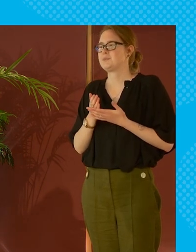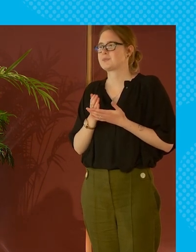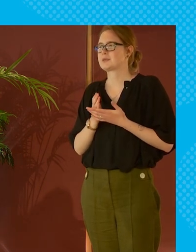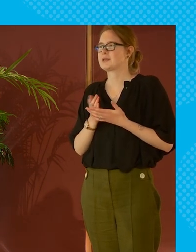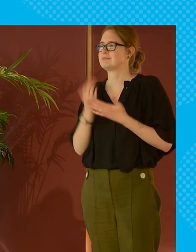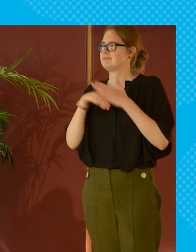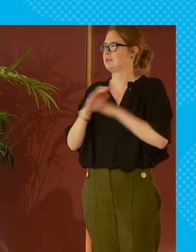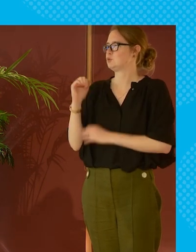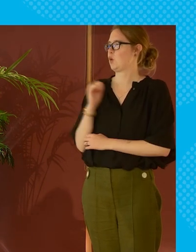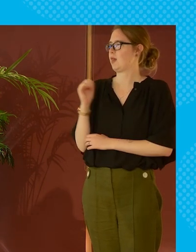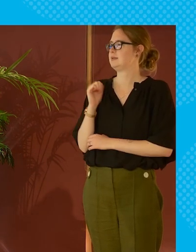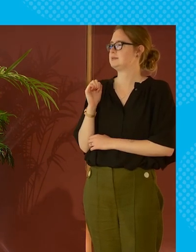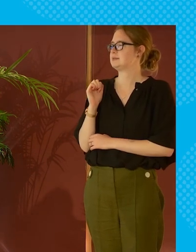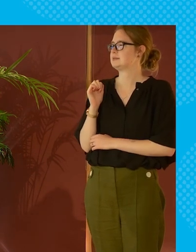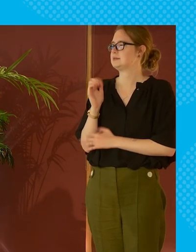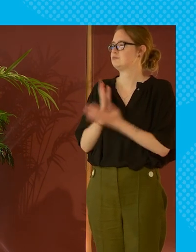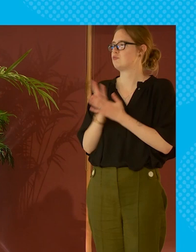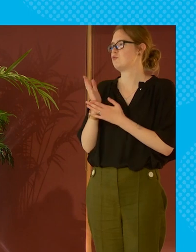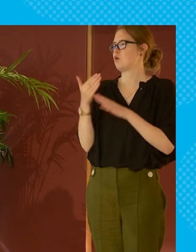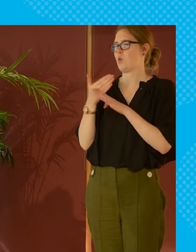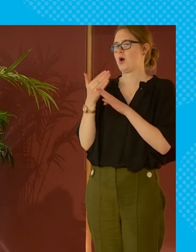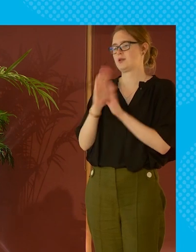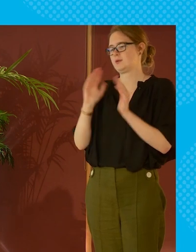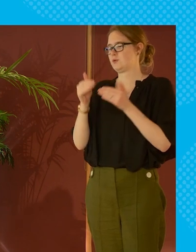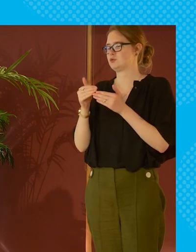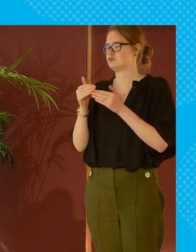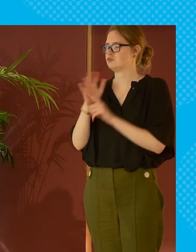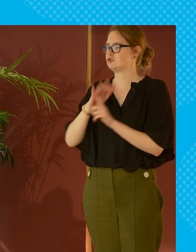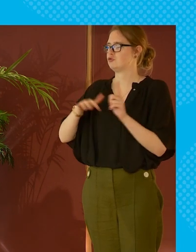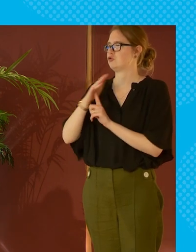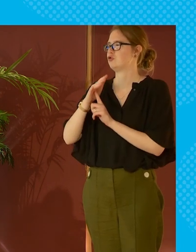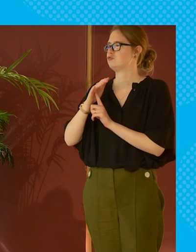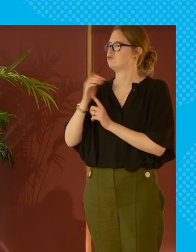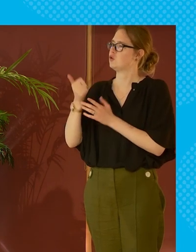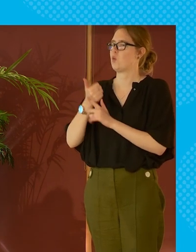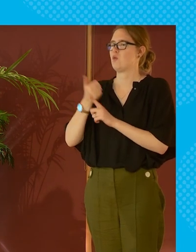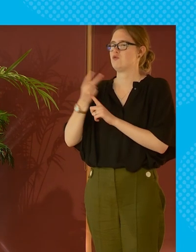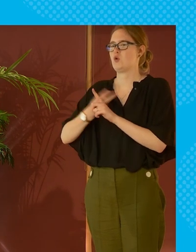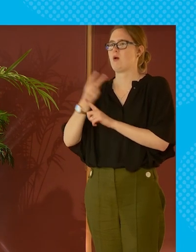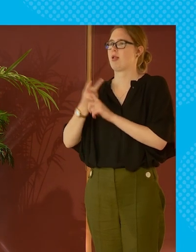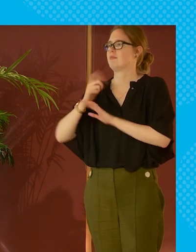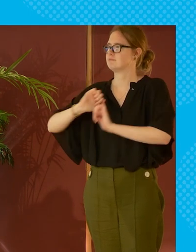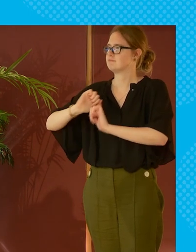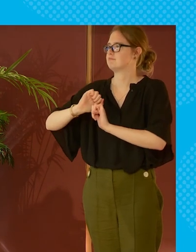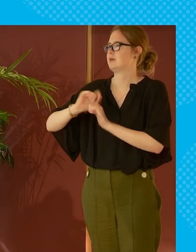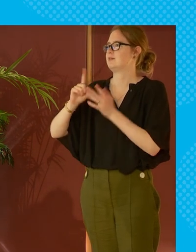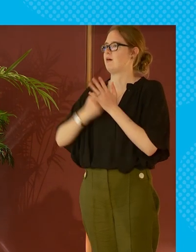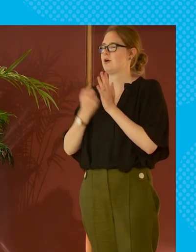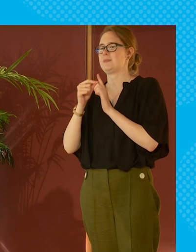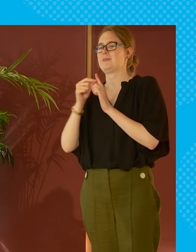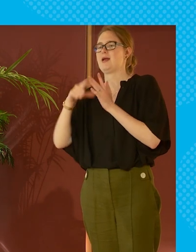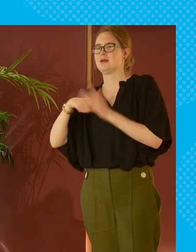in scotland certainly through work that we did on the social renewal advisory board and through work that's been done by